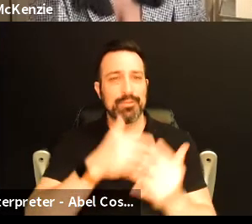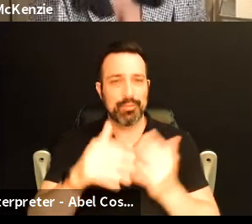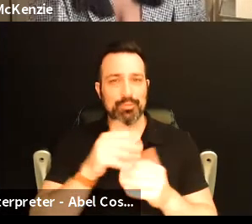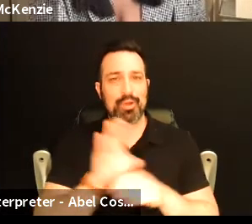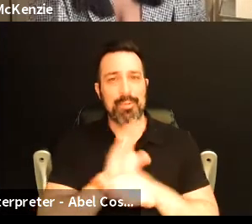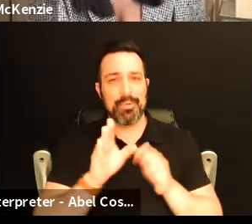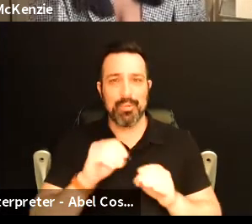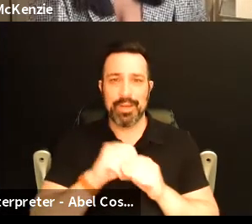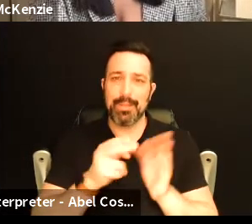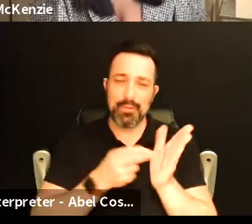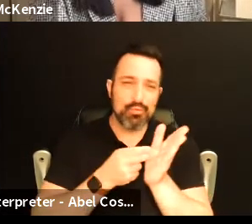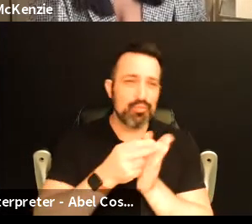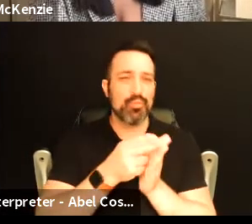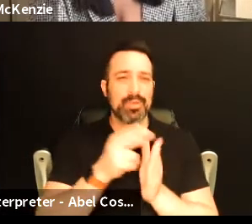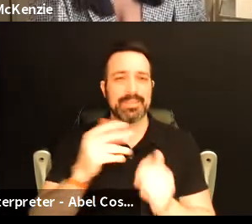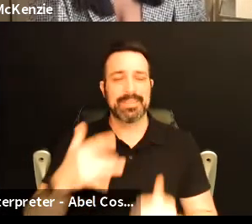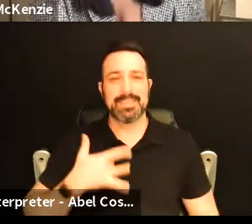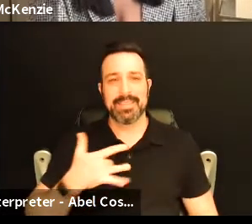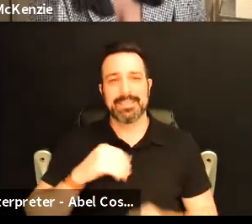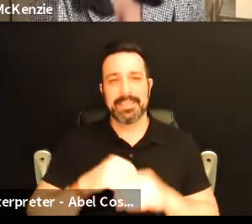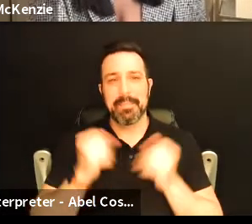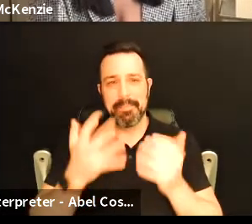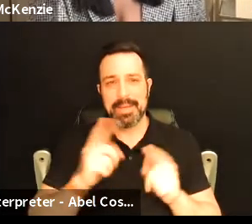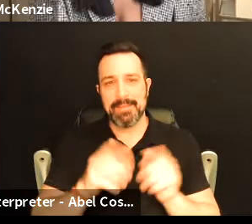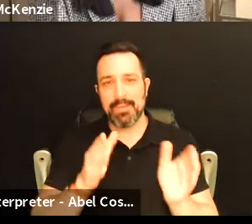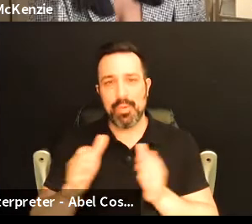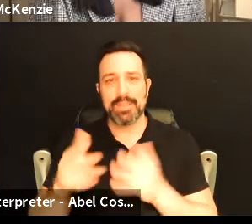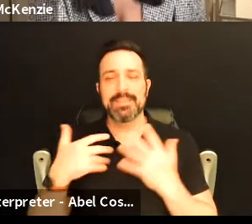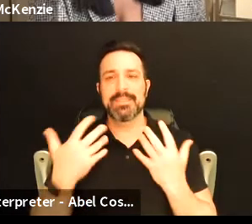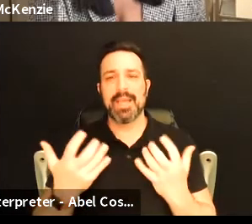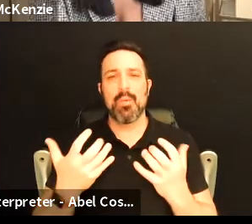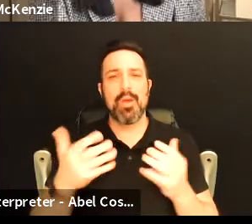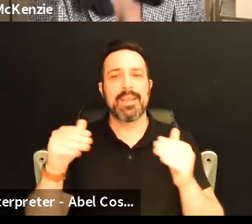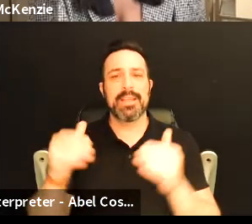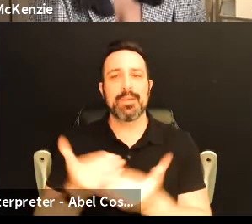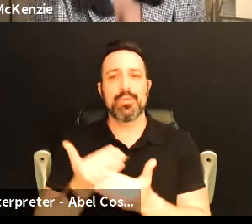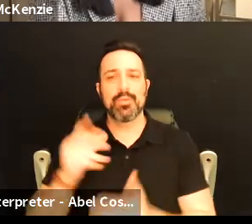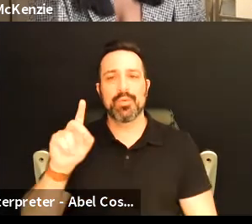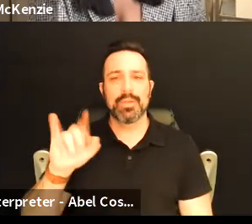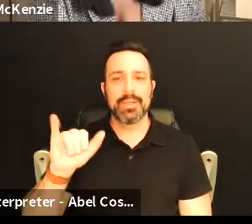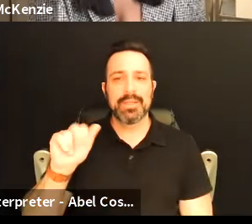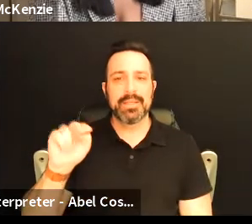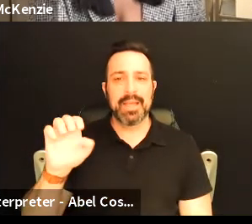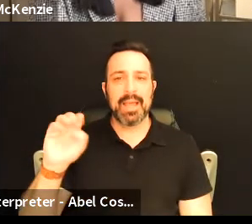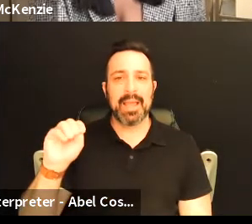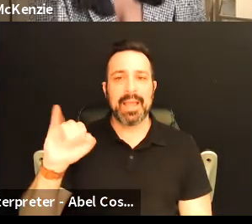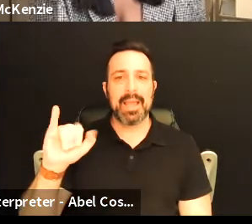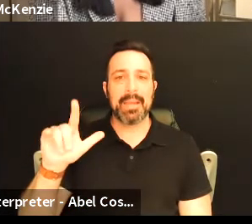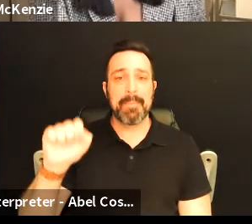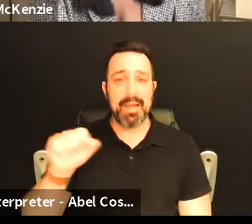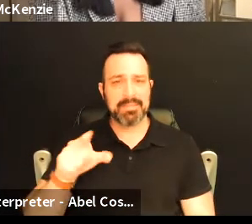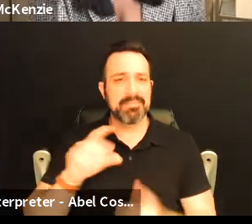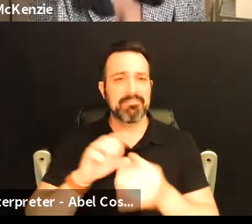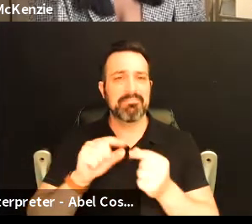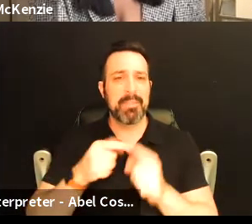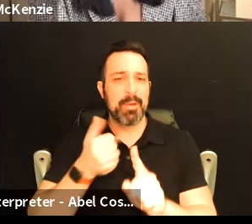sense in so many different ways. I'd like to now introduce Diane Miles would you like to go and tell us a